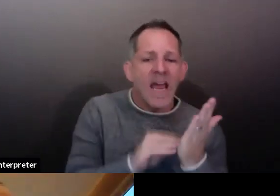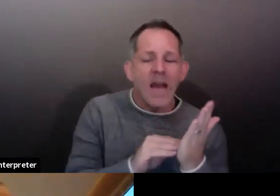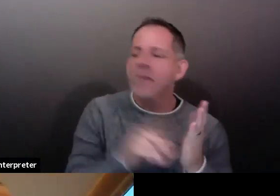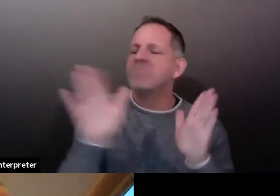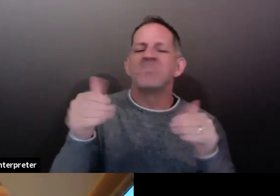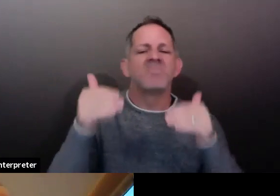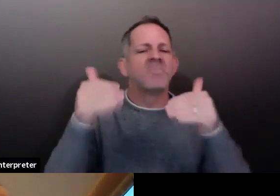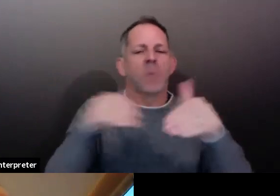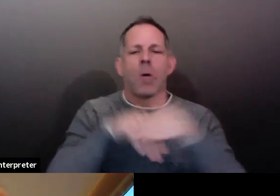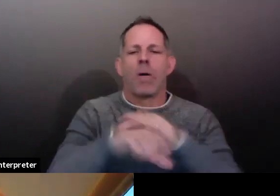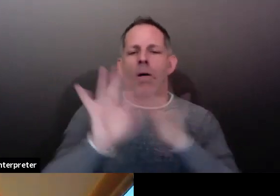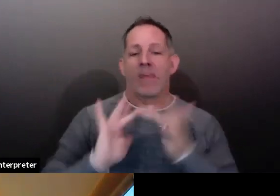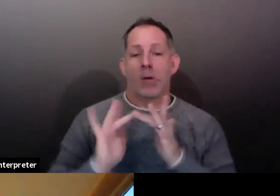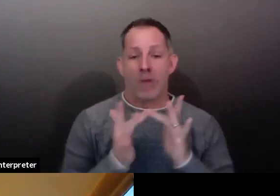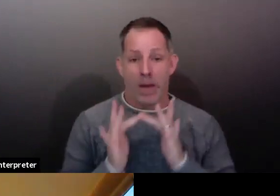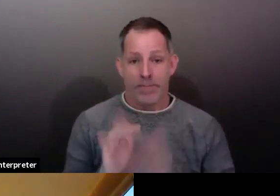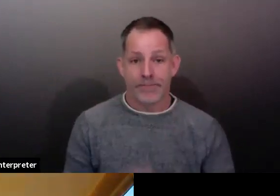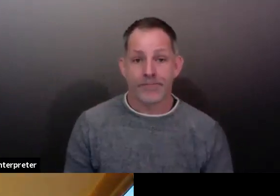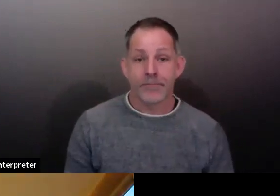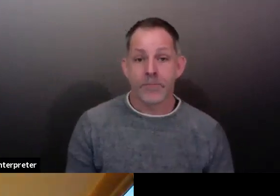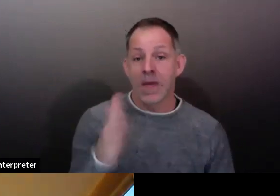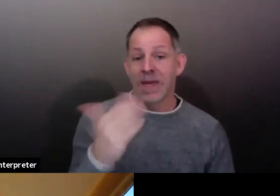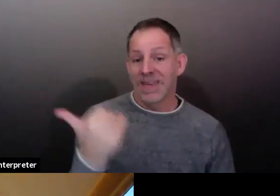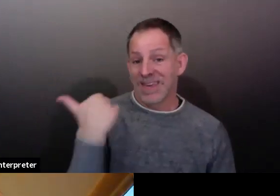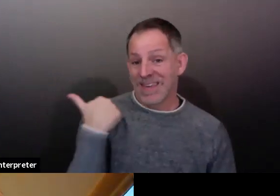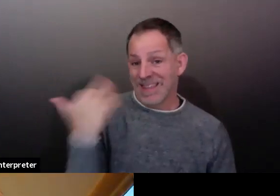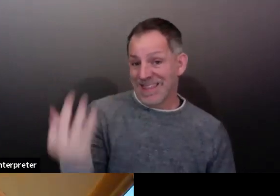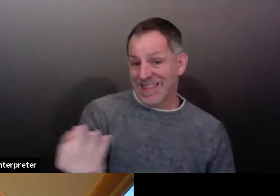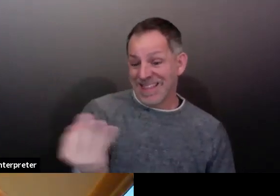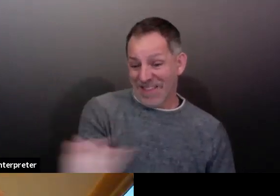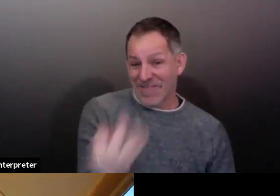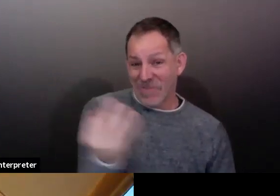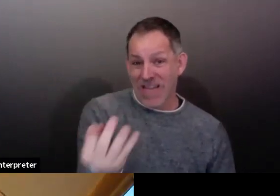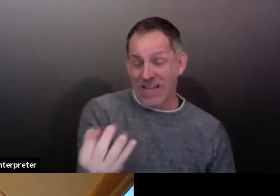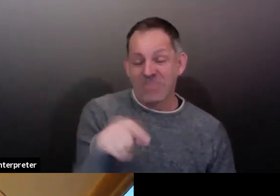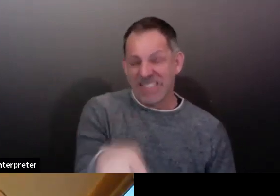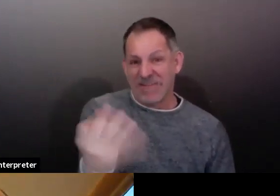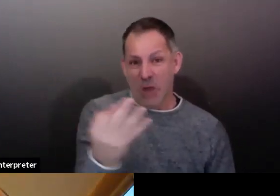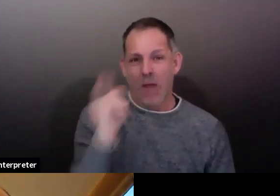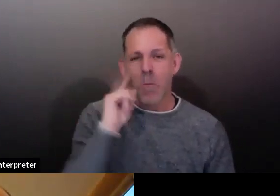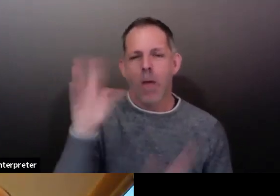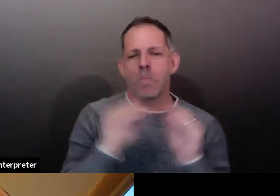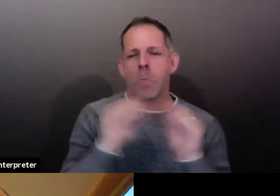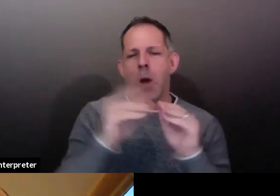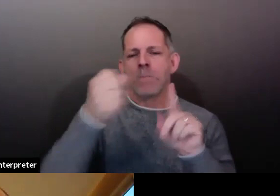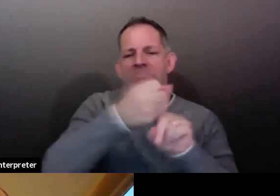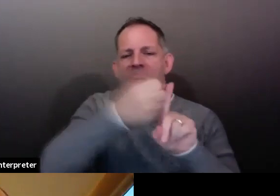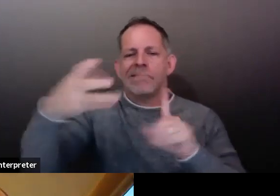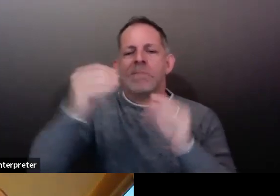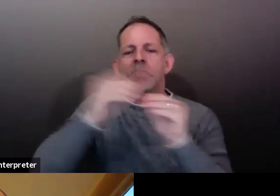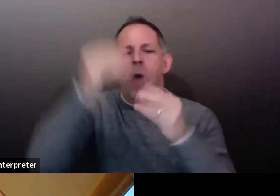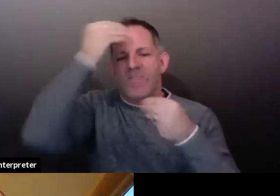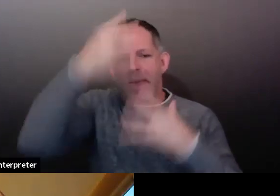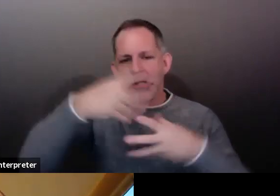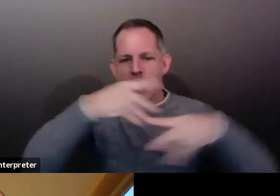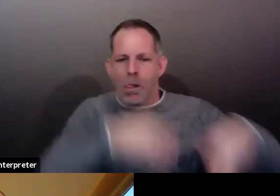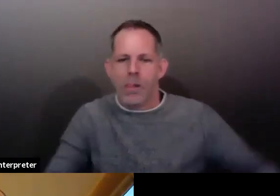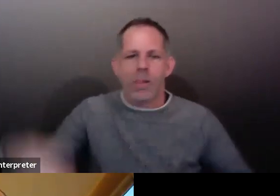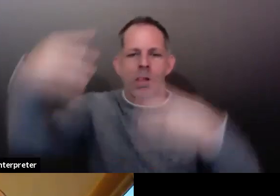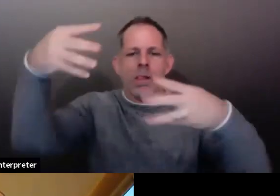press release. This is also a reminder that we uploaded our newest snapshot, extending through the period,